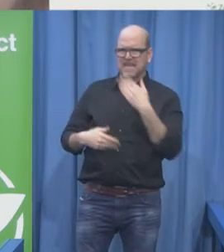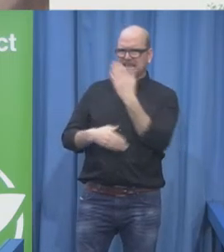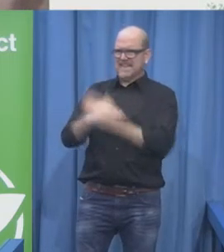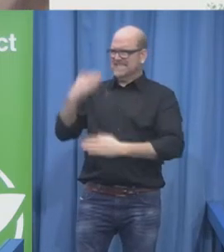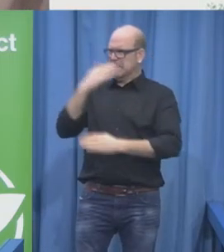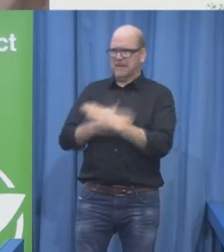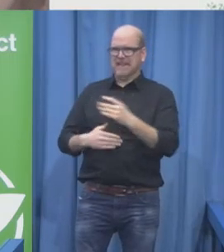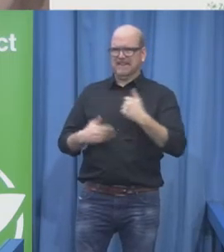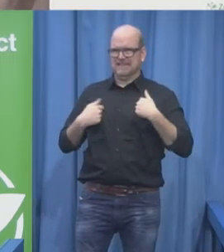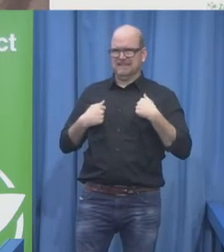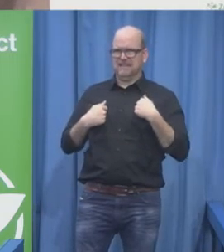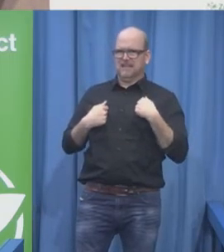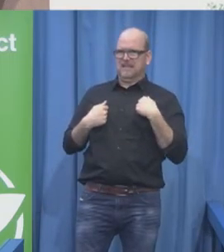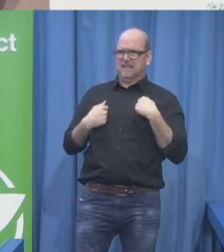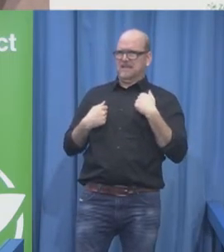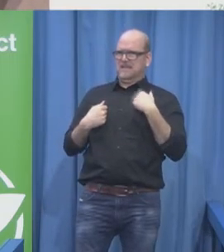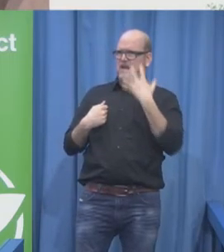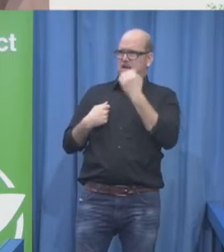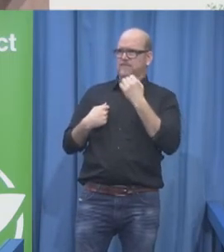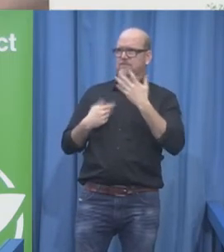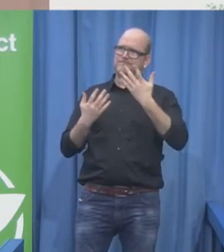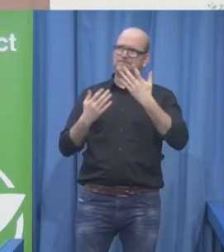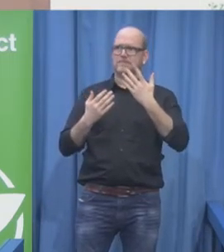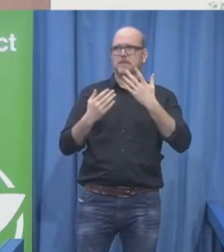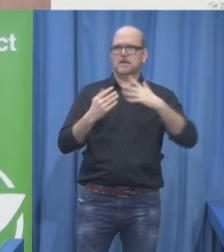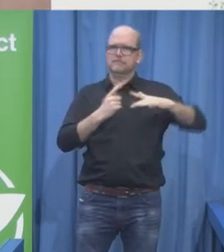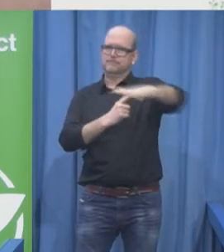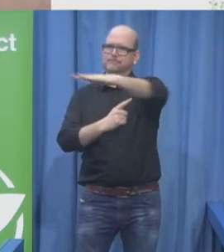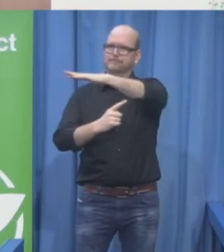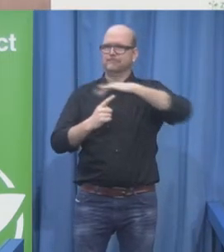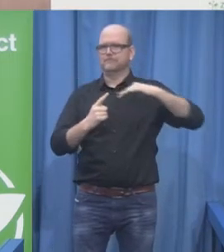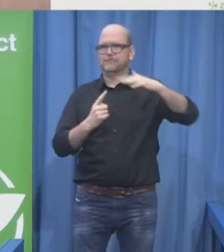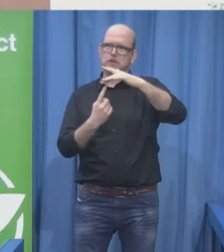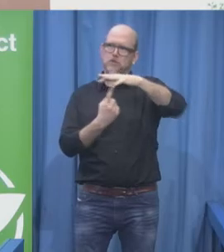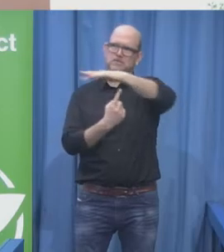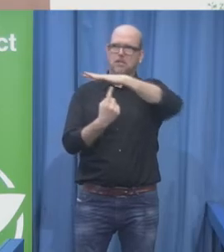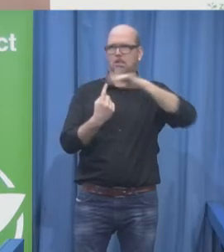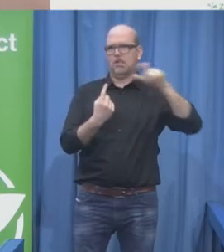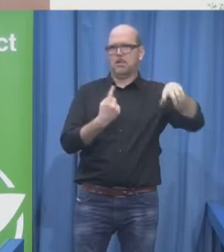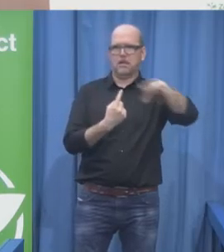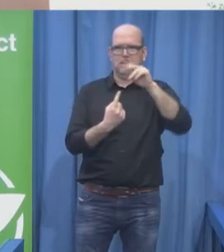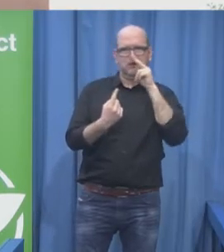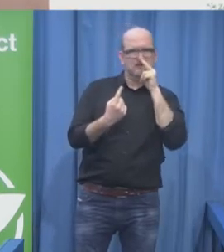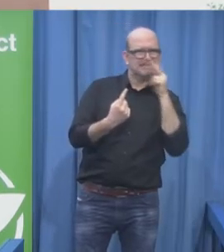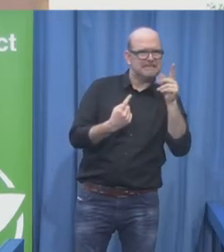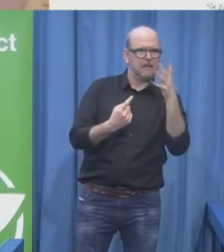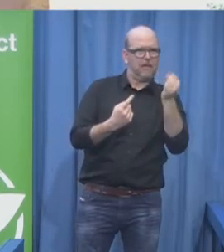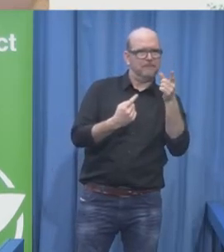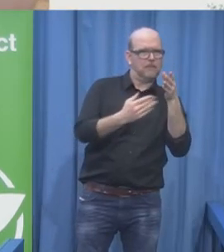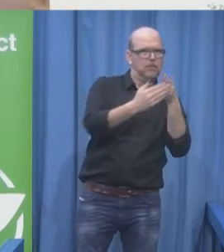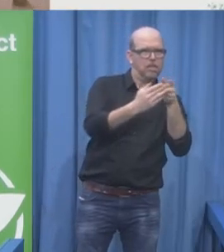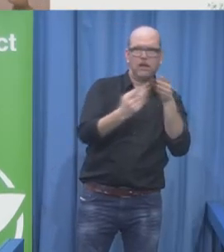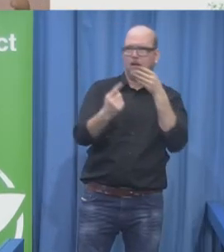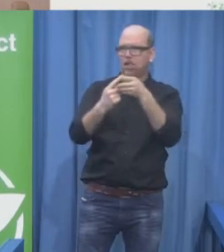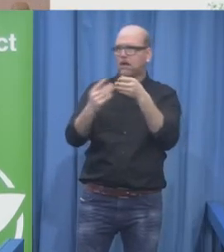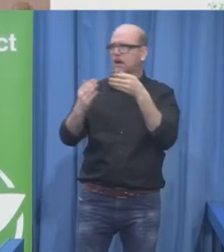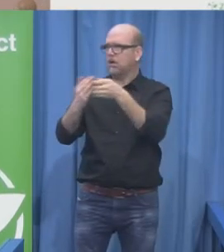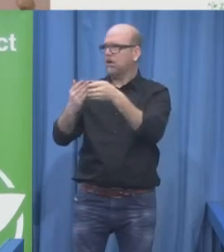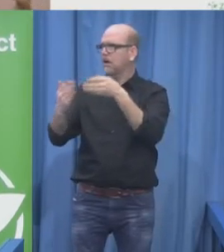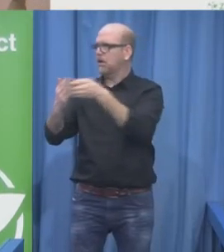It is the environment. Barriers. Barriers. Barriers. Yes. Transportation.